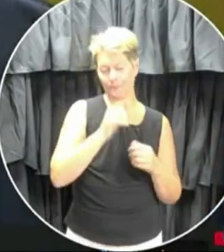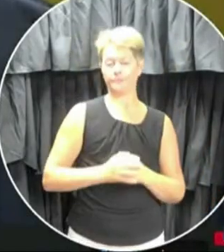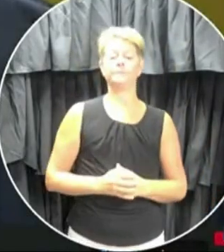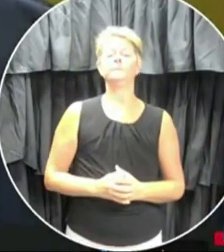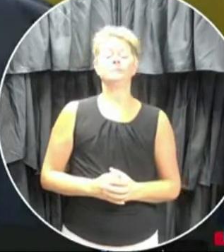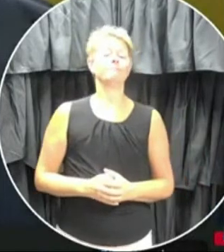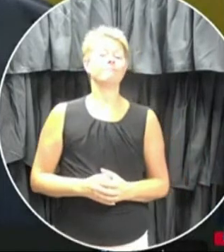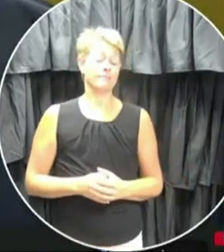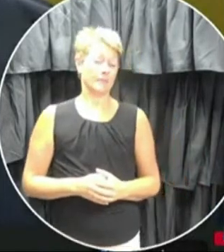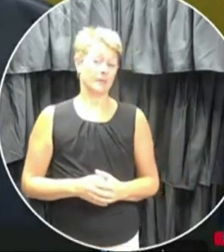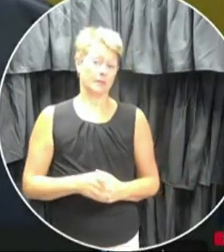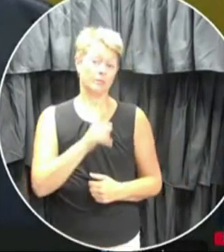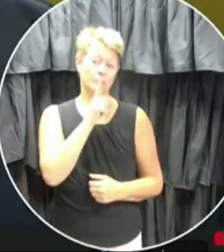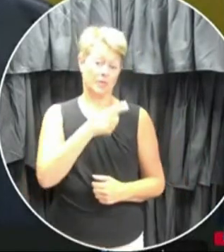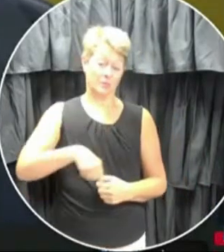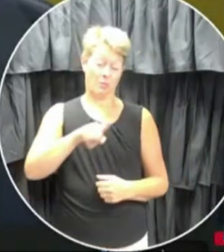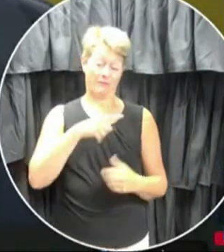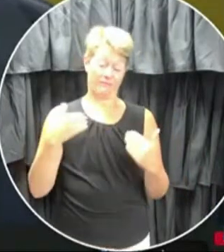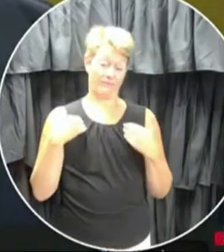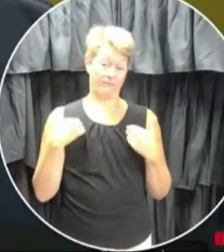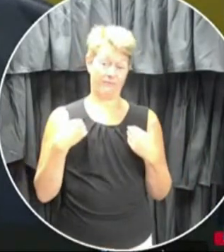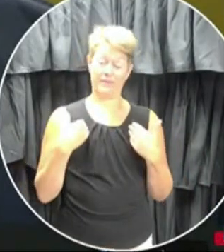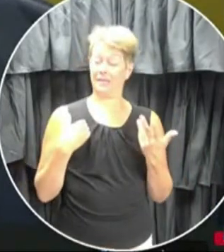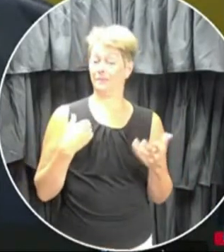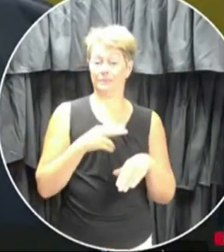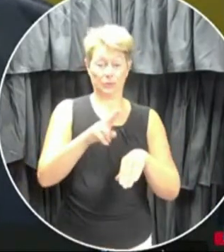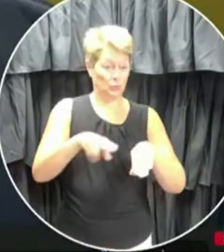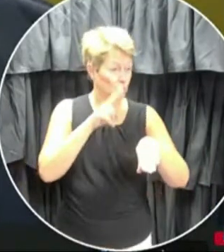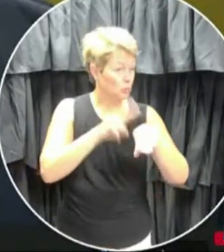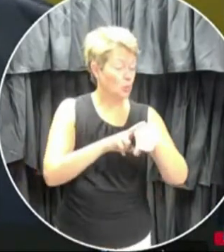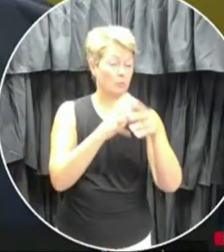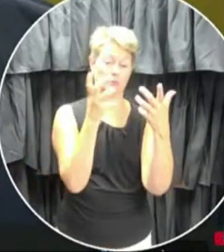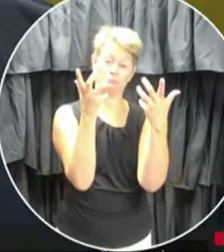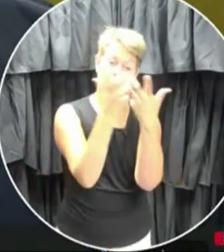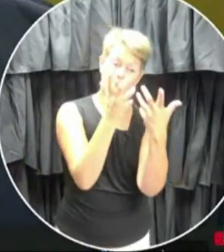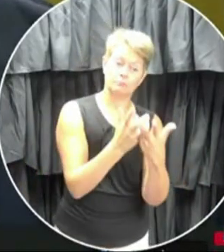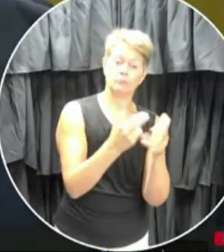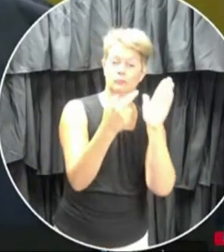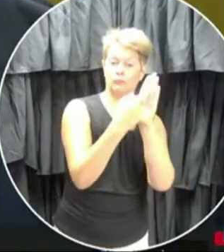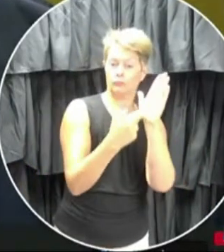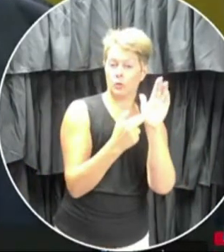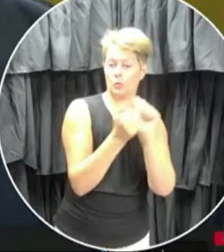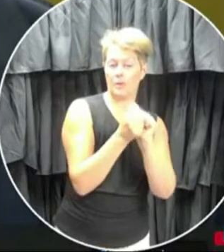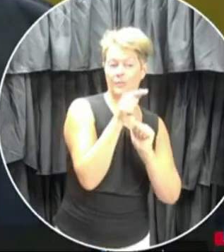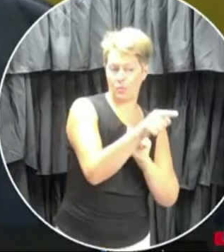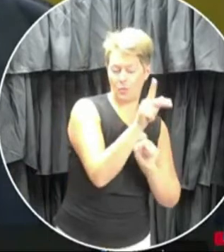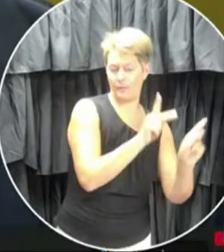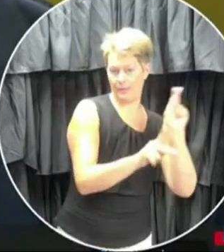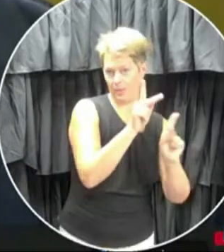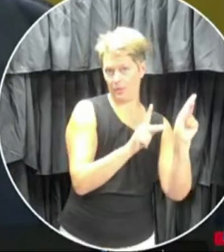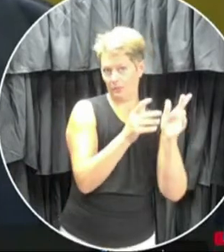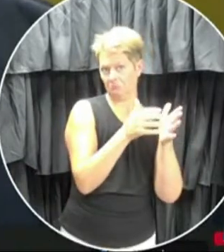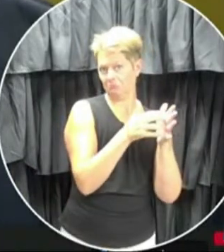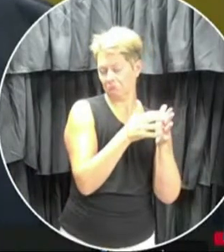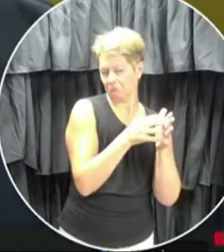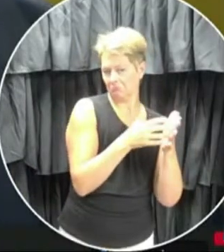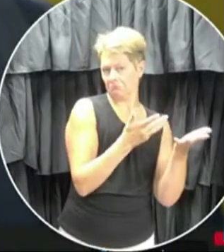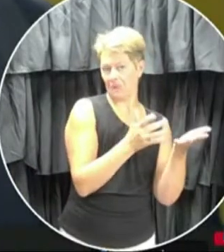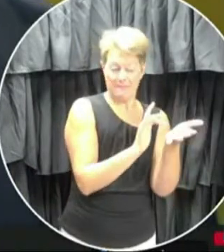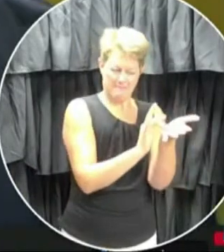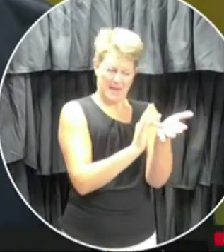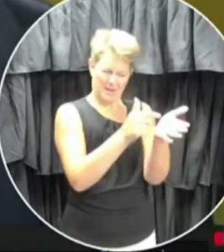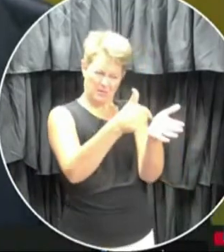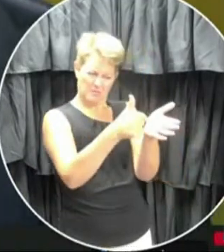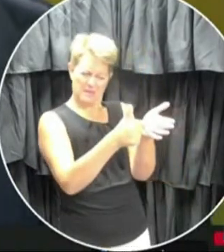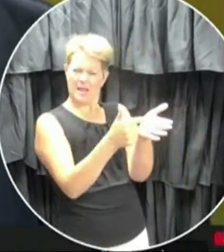normal, uh, accommodation protocols and policies with respect to that. There's a medical piece to that.